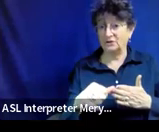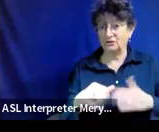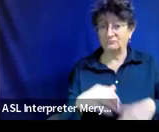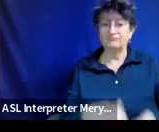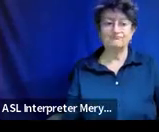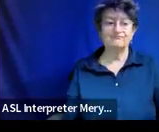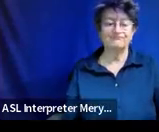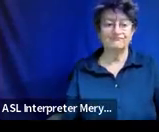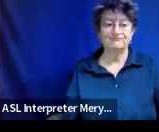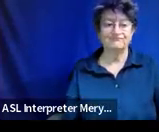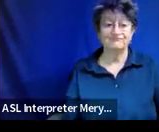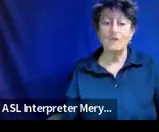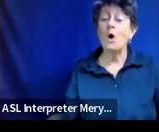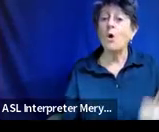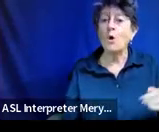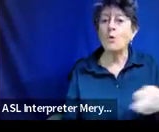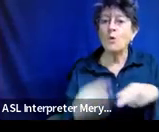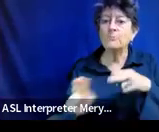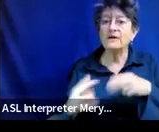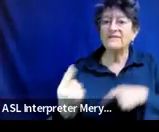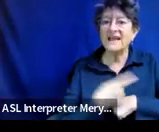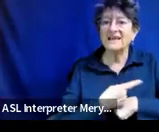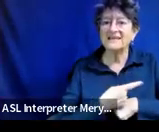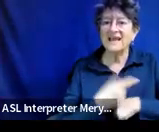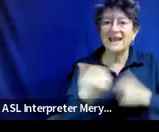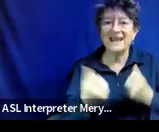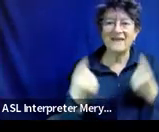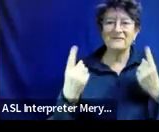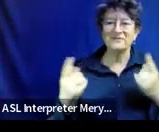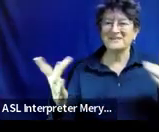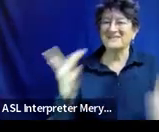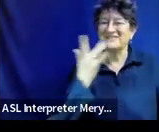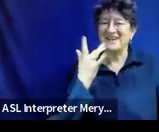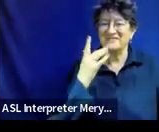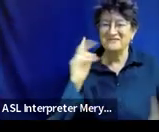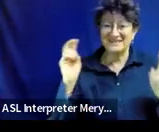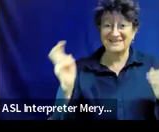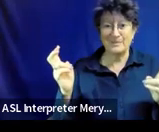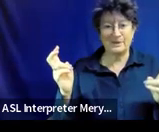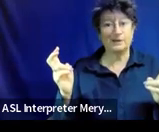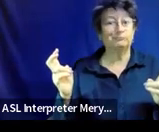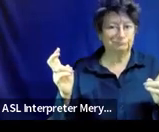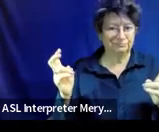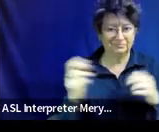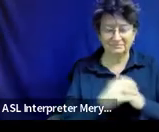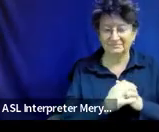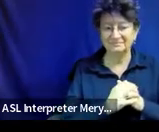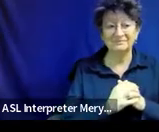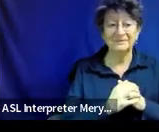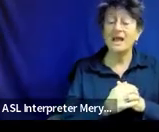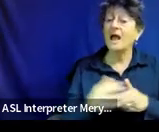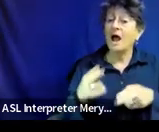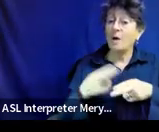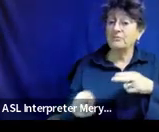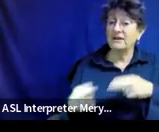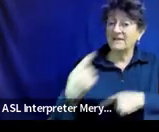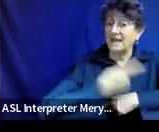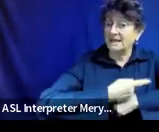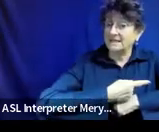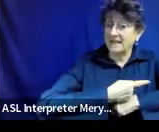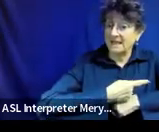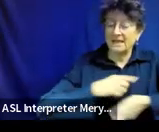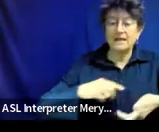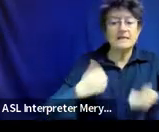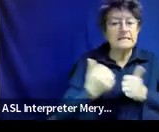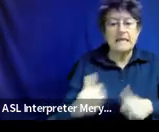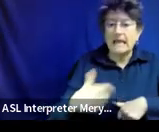Oh, then of course abbreviated day, everyone's favorite topic. So an abbreviated day is anytime that a student